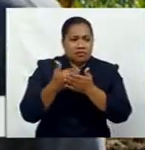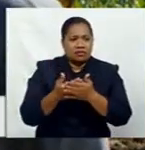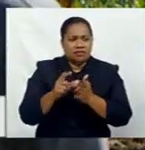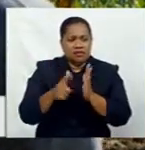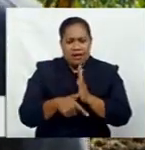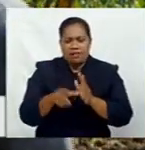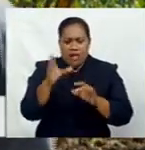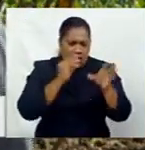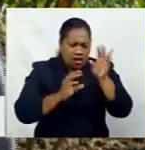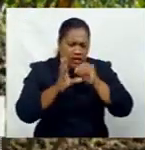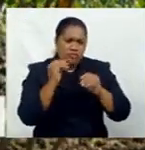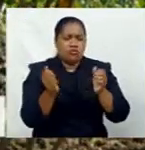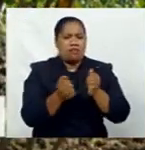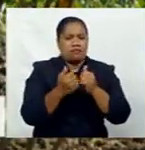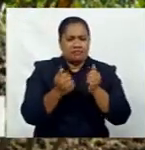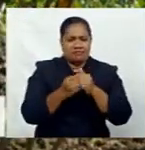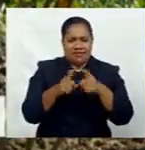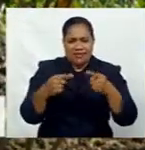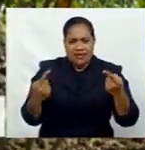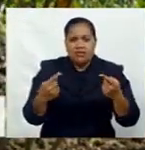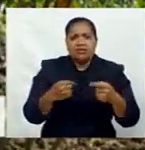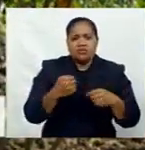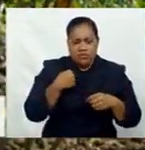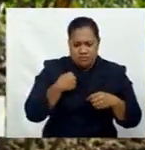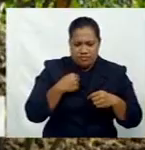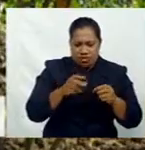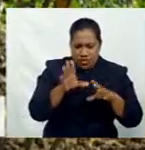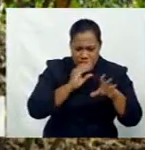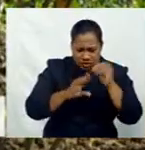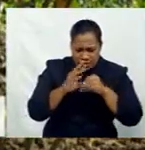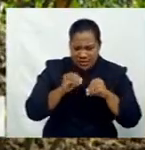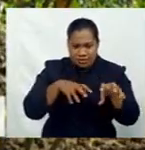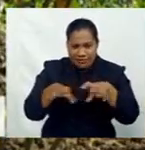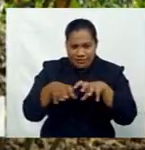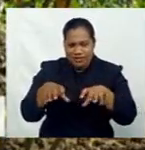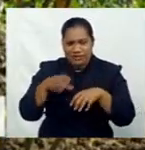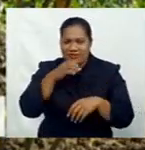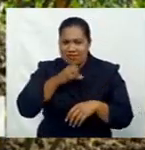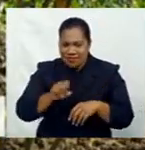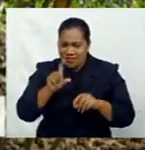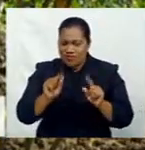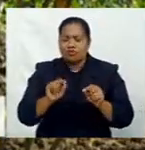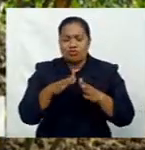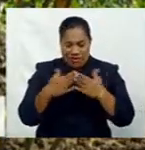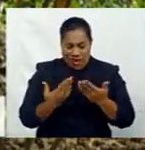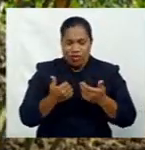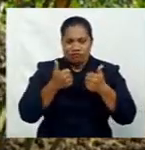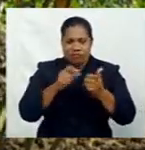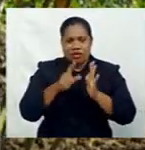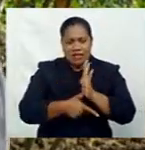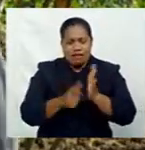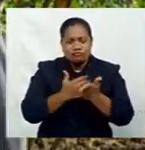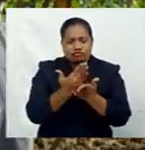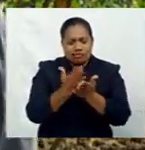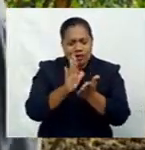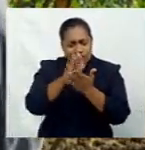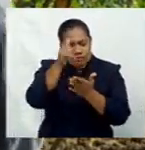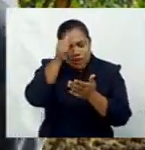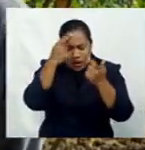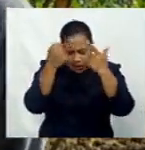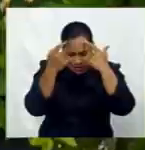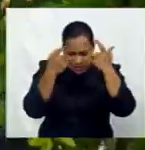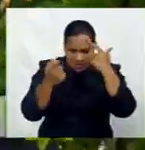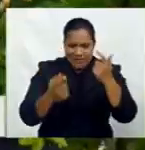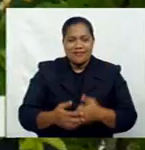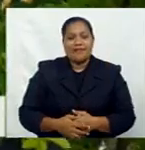activities that are normally undertaken by men. This is a great time as well for us to share knowledge and ideas with classmates and teachers for seven days